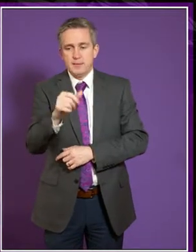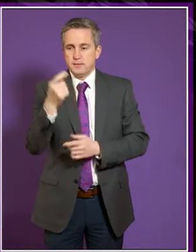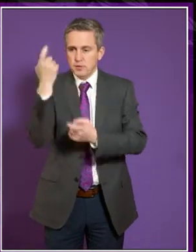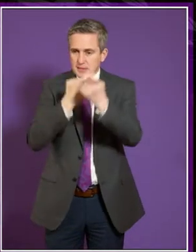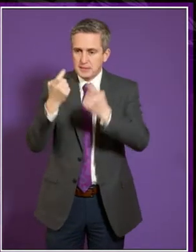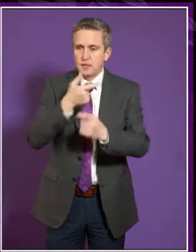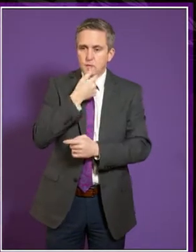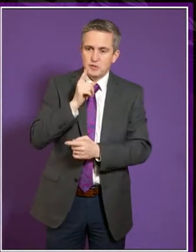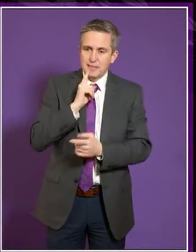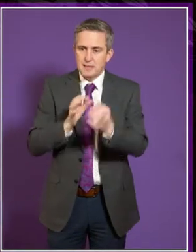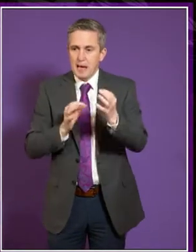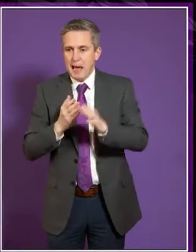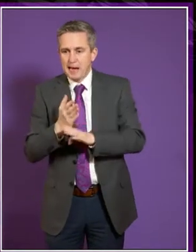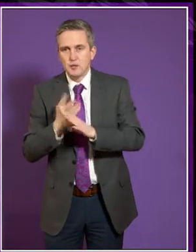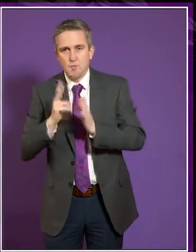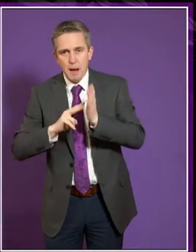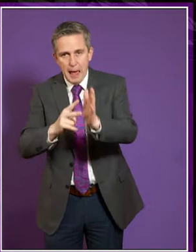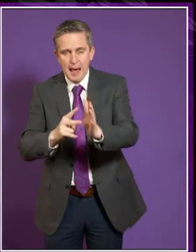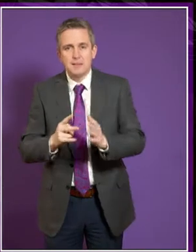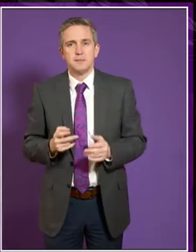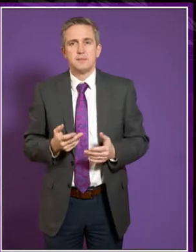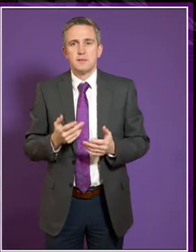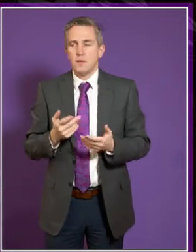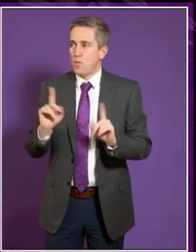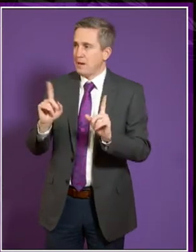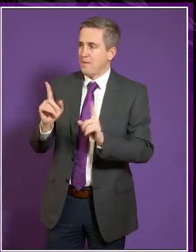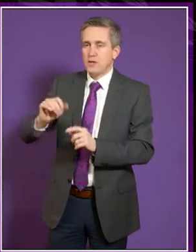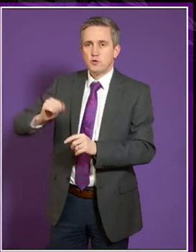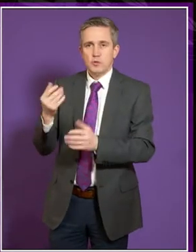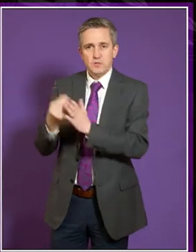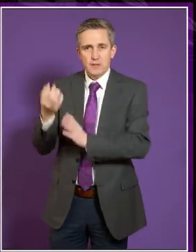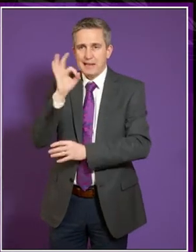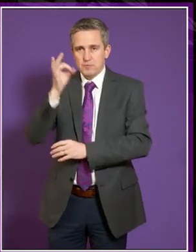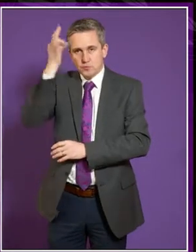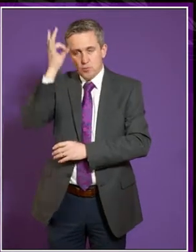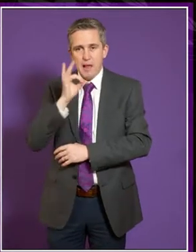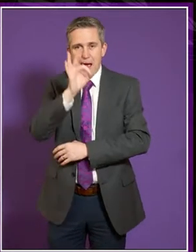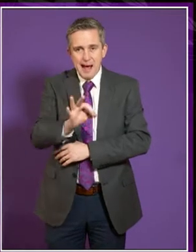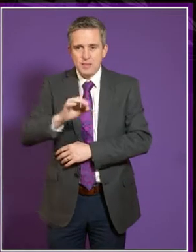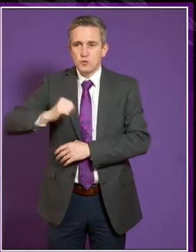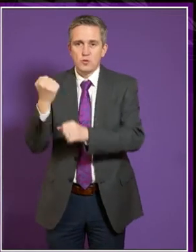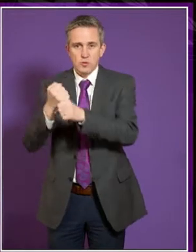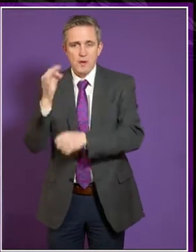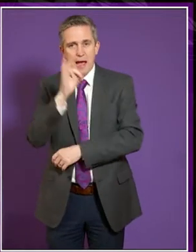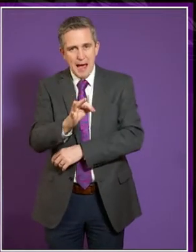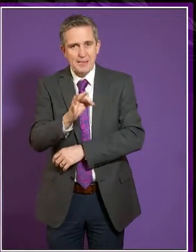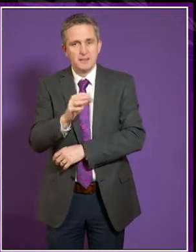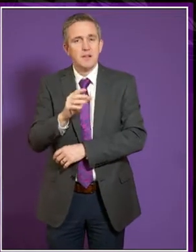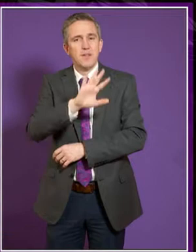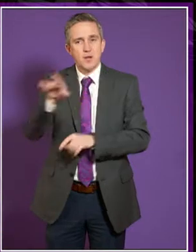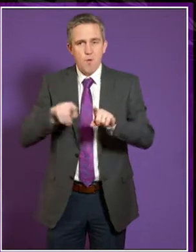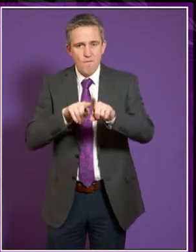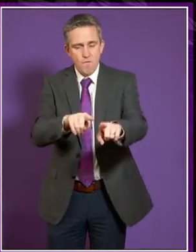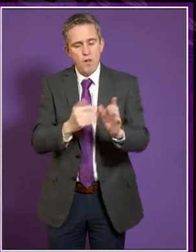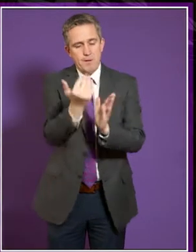action plan, anything else that you are being asked through the Funding Council, Scottish Government, anywhere else, so that it has good intersectionality with it and ensures it